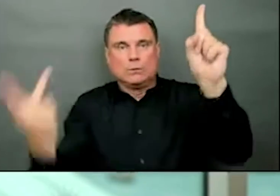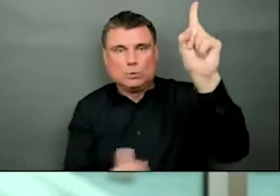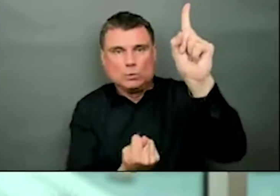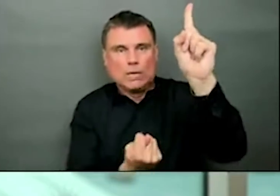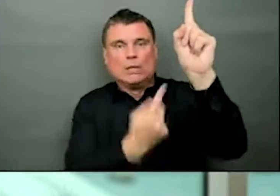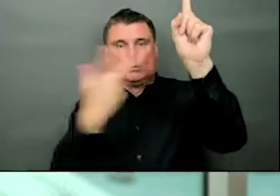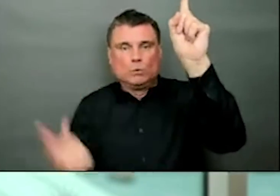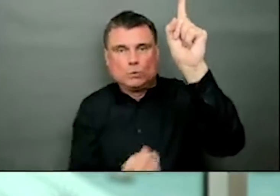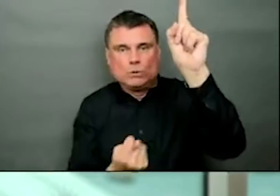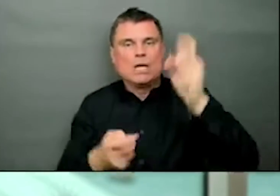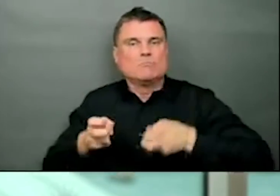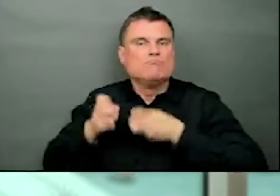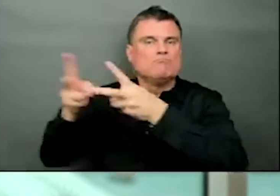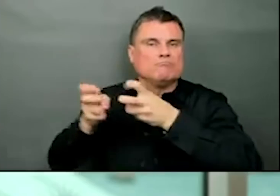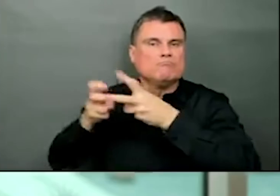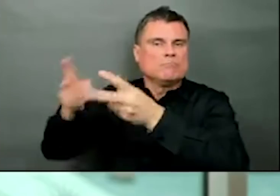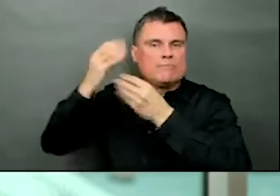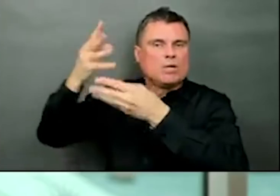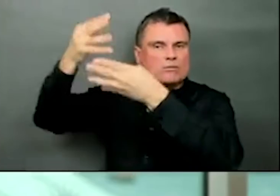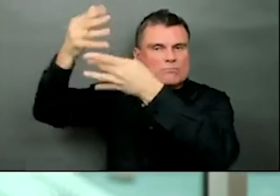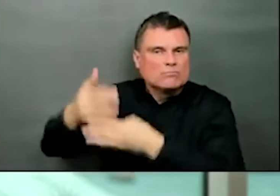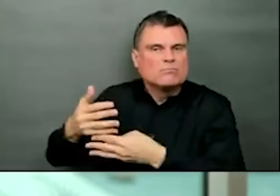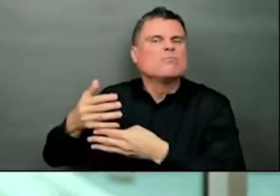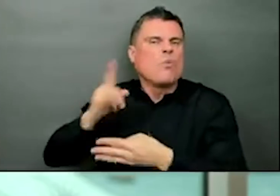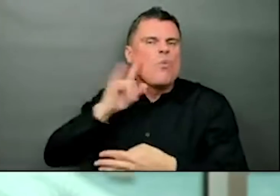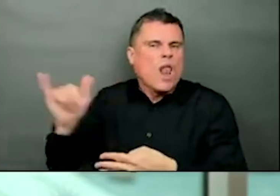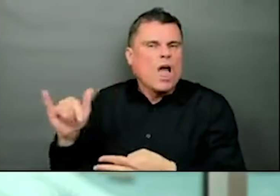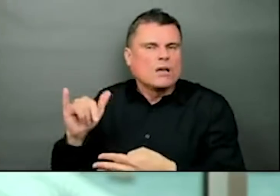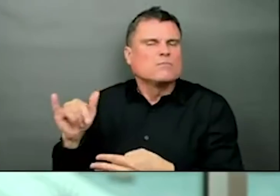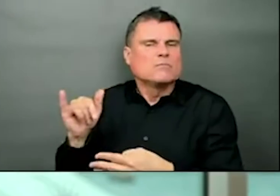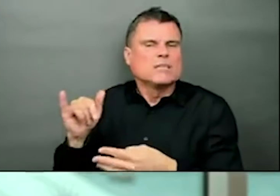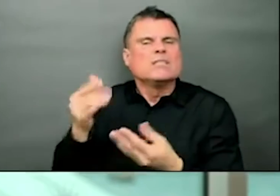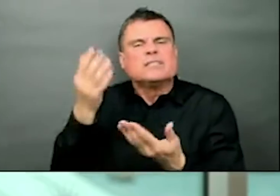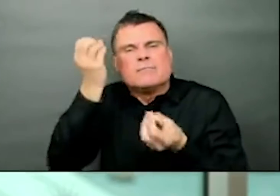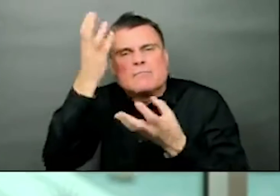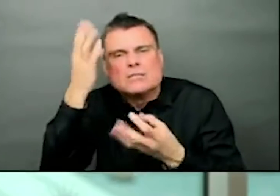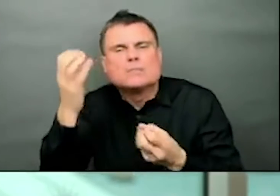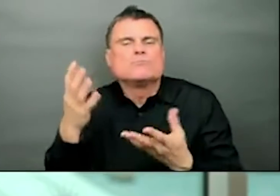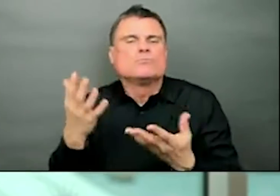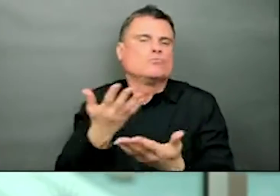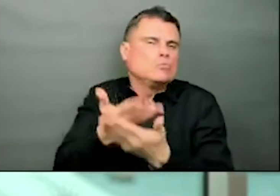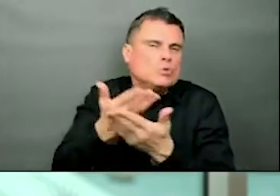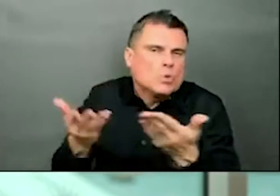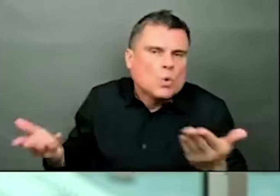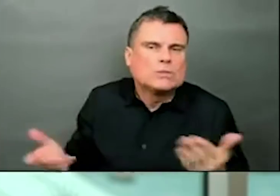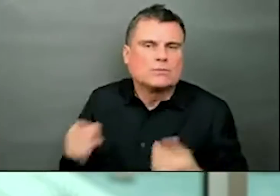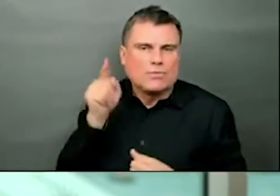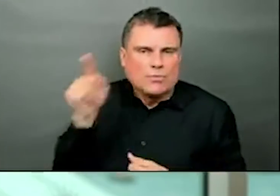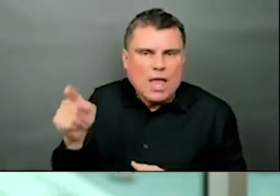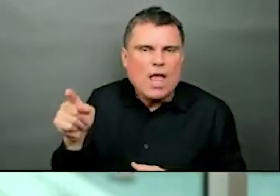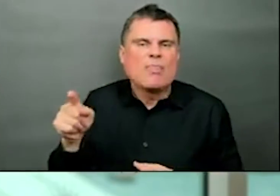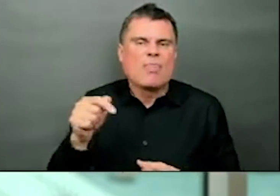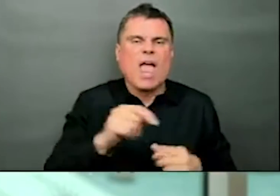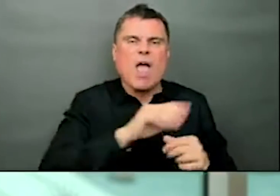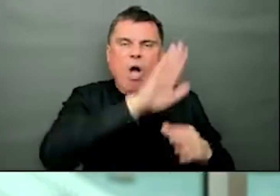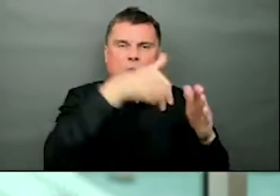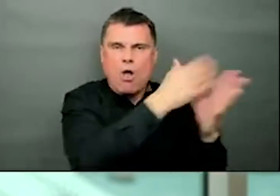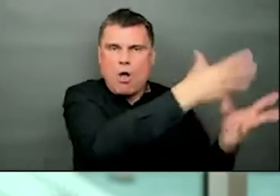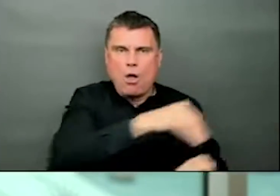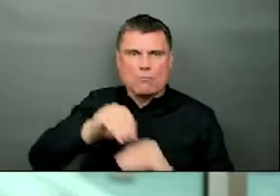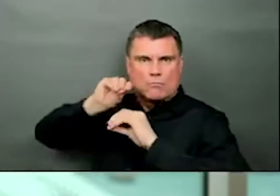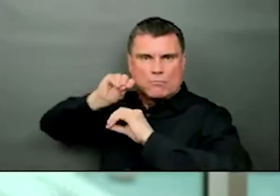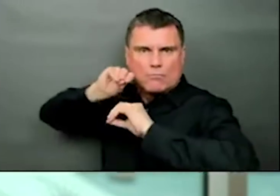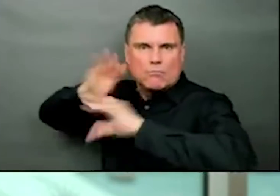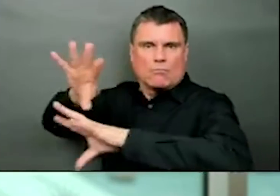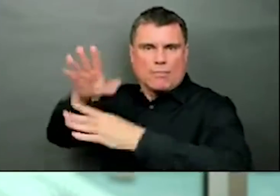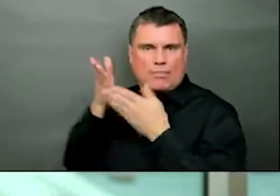health authority that was declared over yesterday that is still in this report. But of the 11 long-term care home outbreaks,